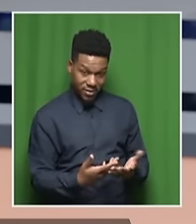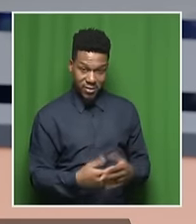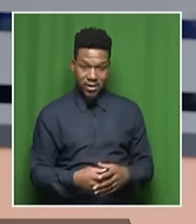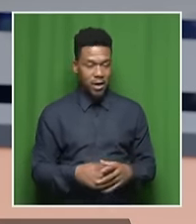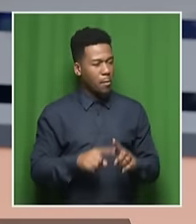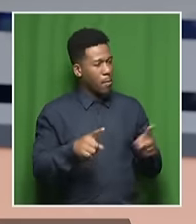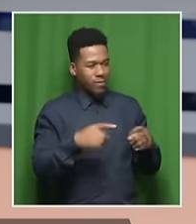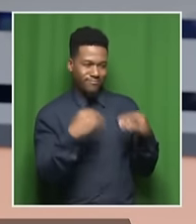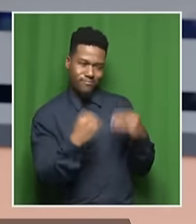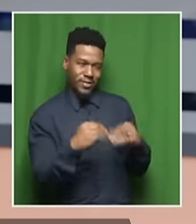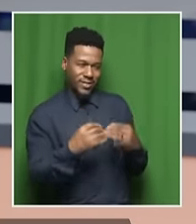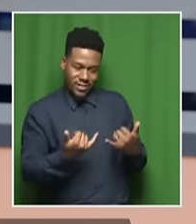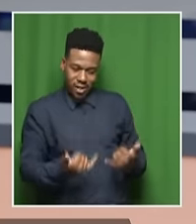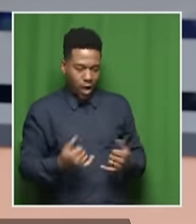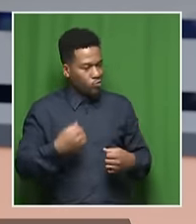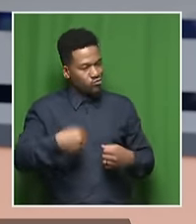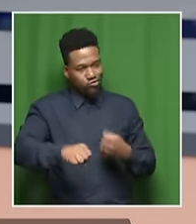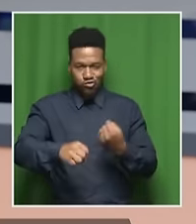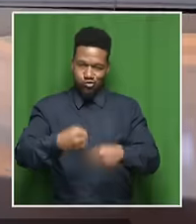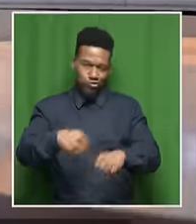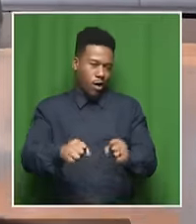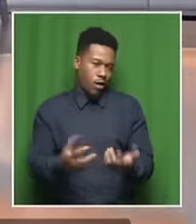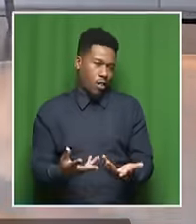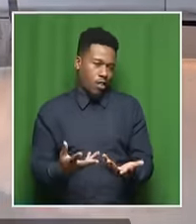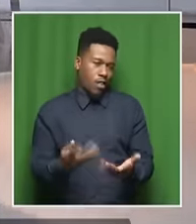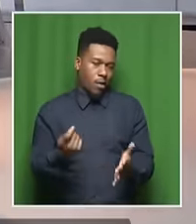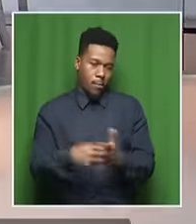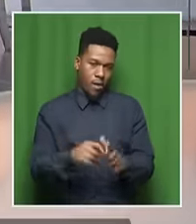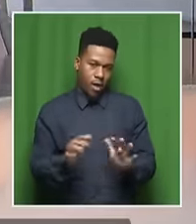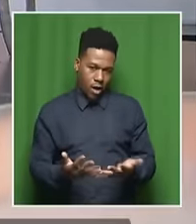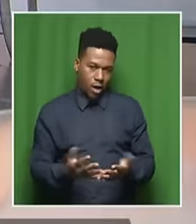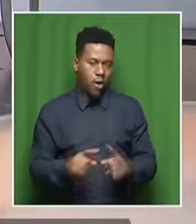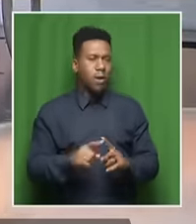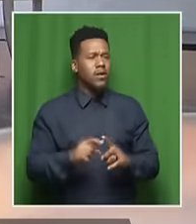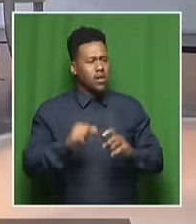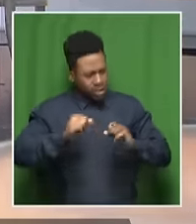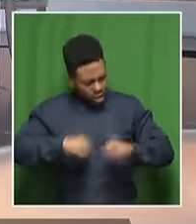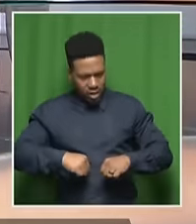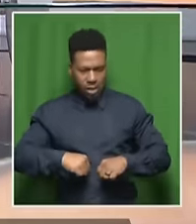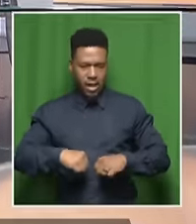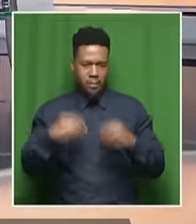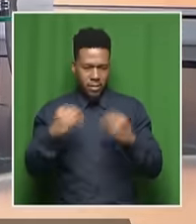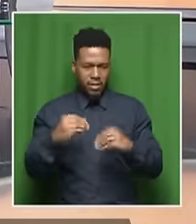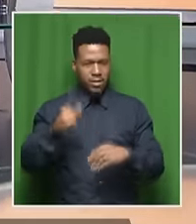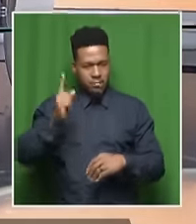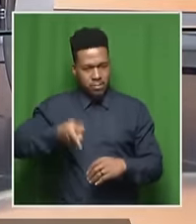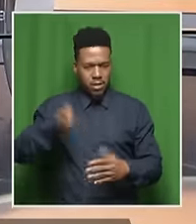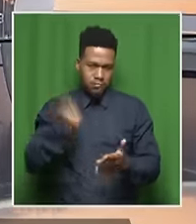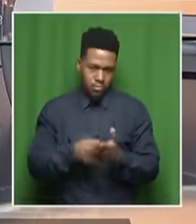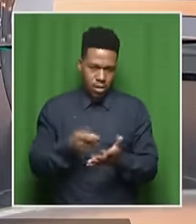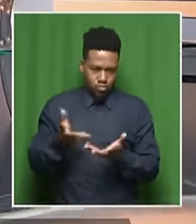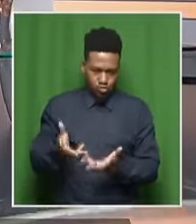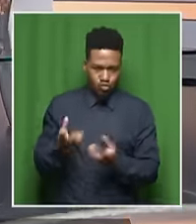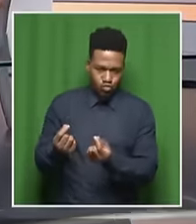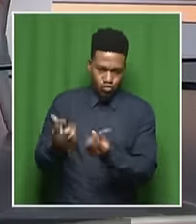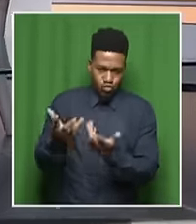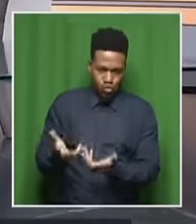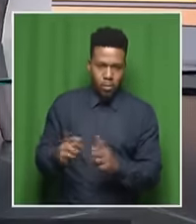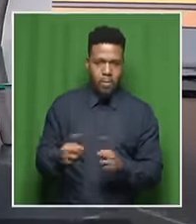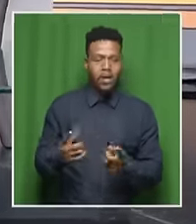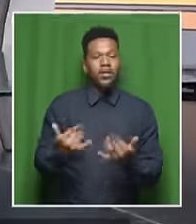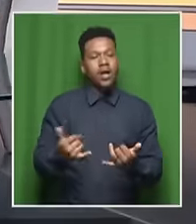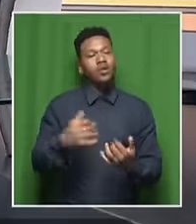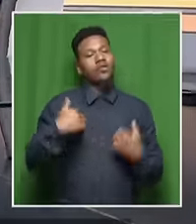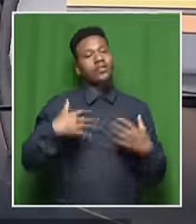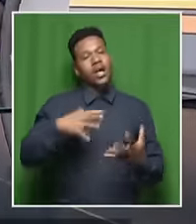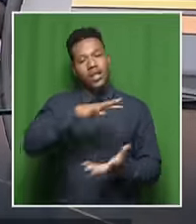But businesses are struggling at the moment. So I agree with you. Businesses need to do this. But, Doctor, let me sort of start wrapping things up